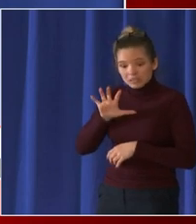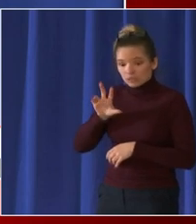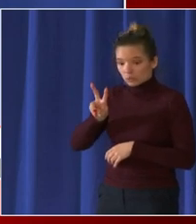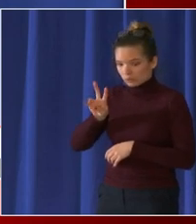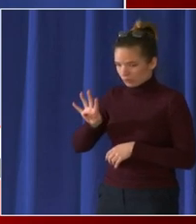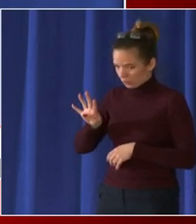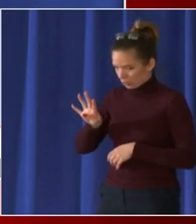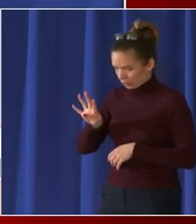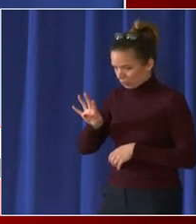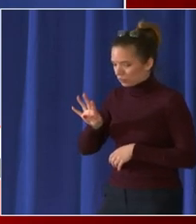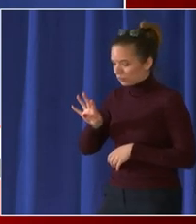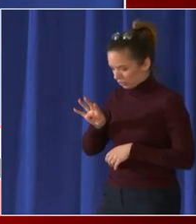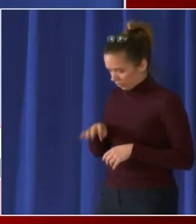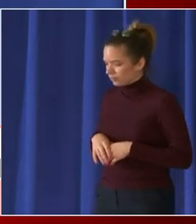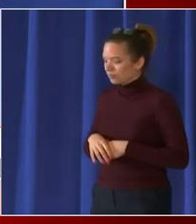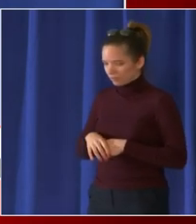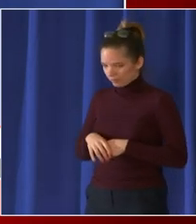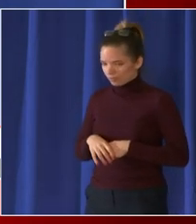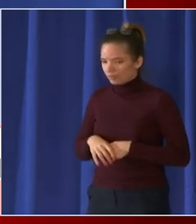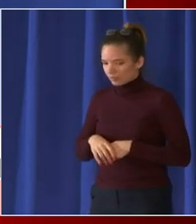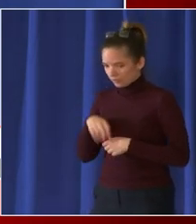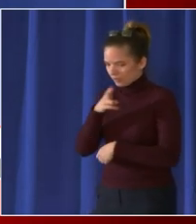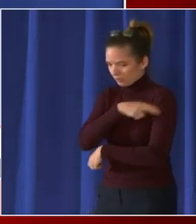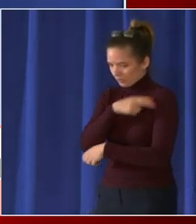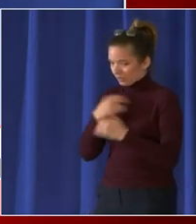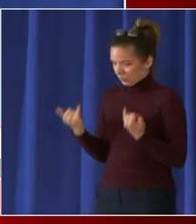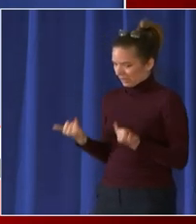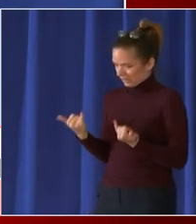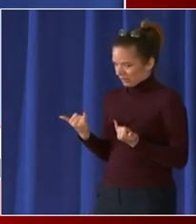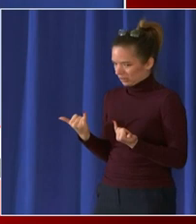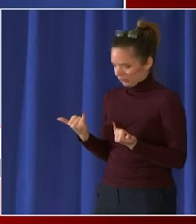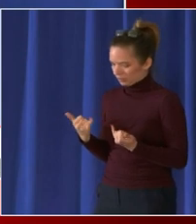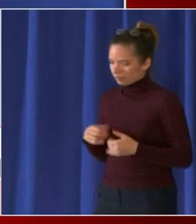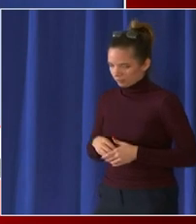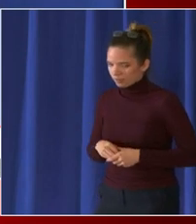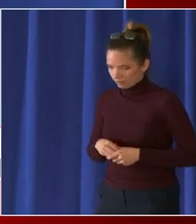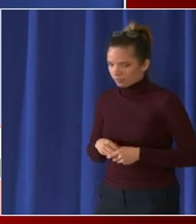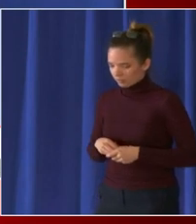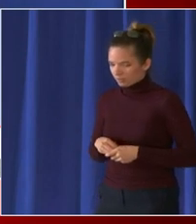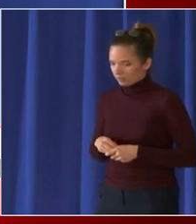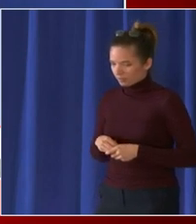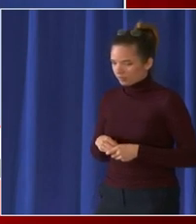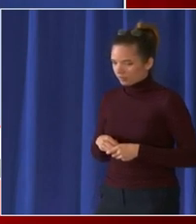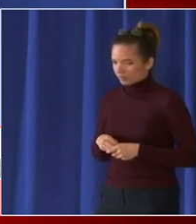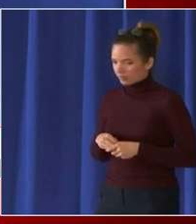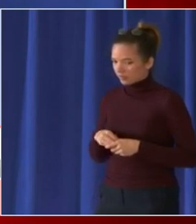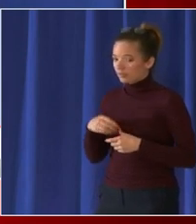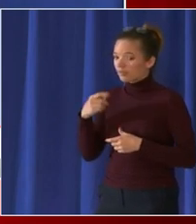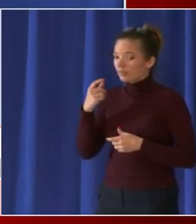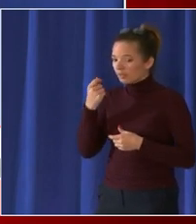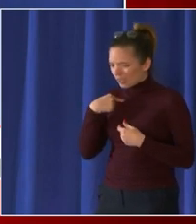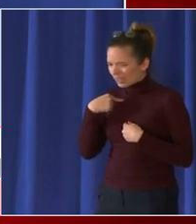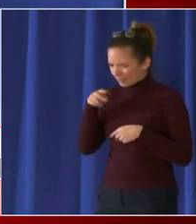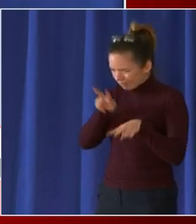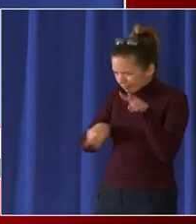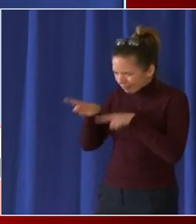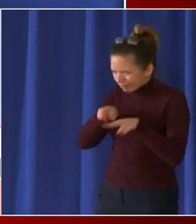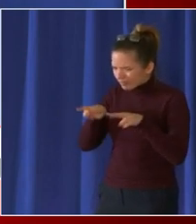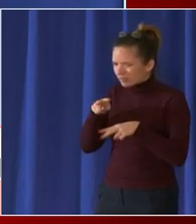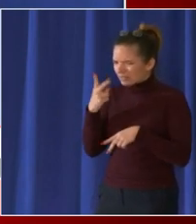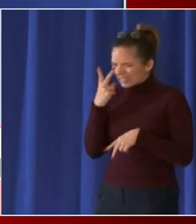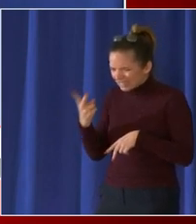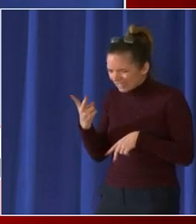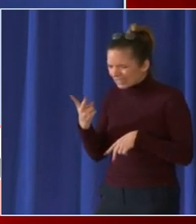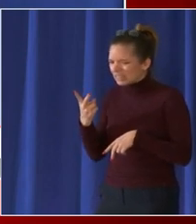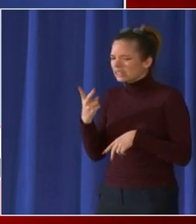covid but we specifically are laser focused on the people that are in there for hospital or in there for covid have covid related pneumonia